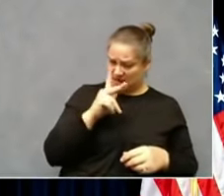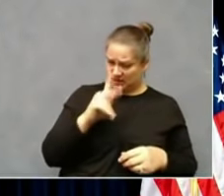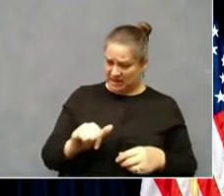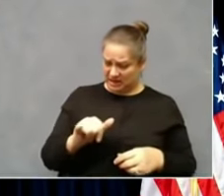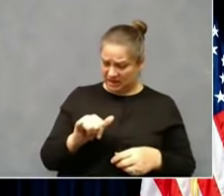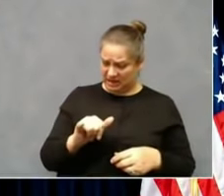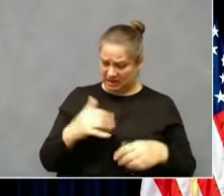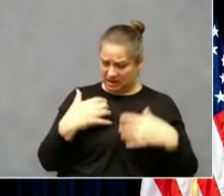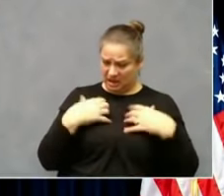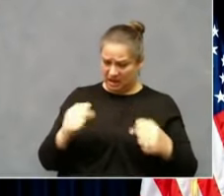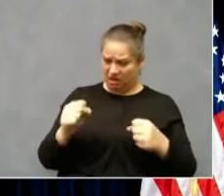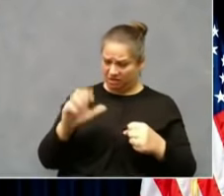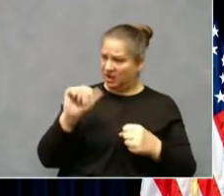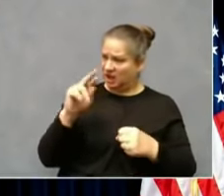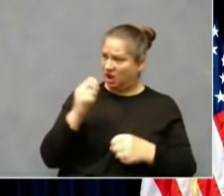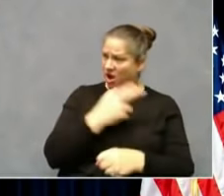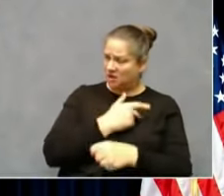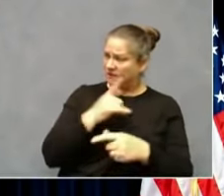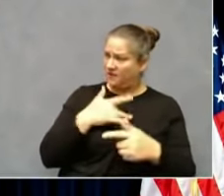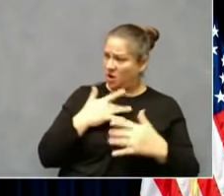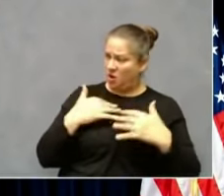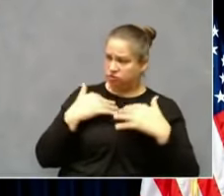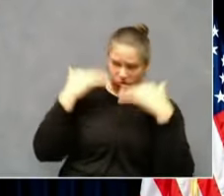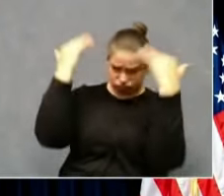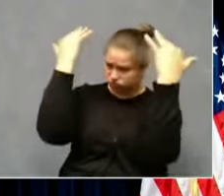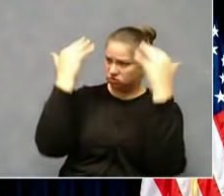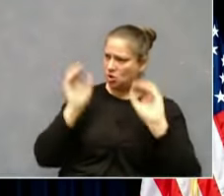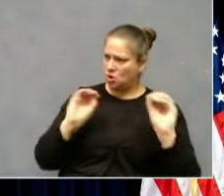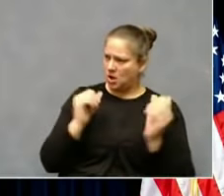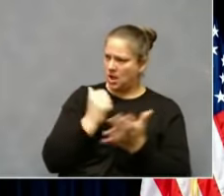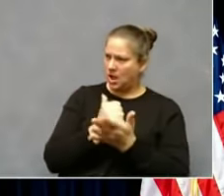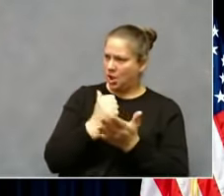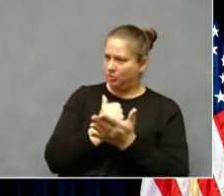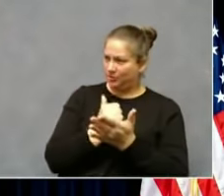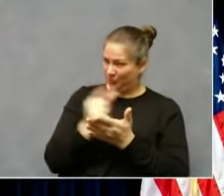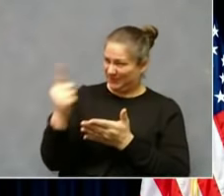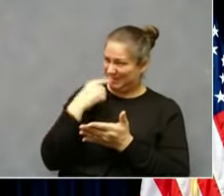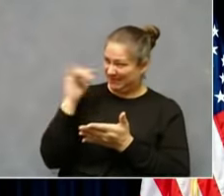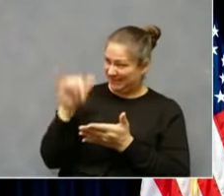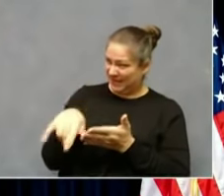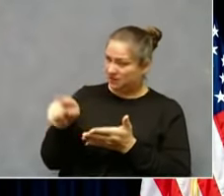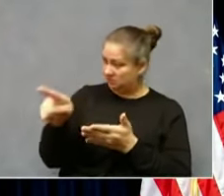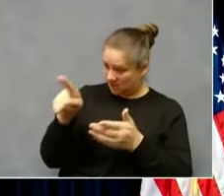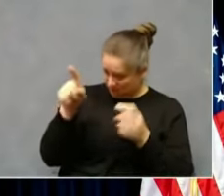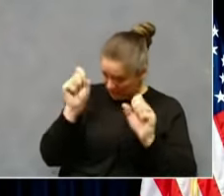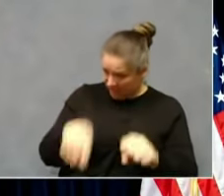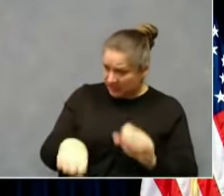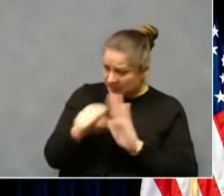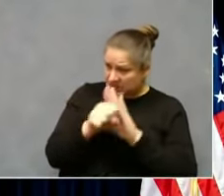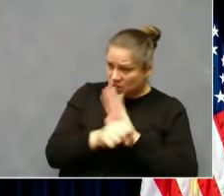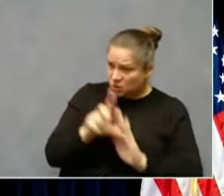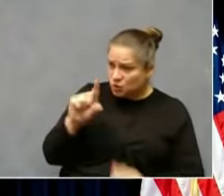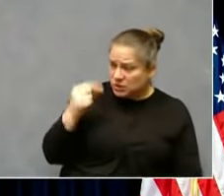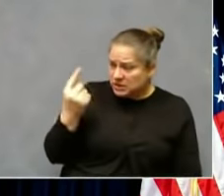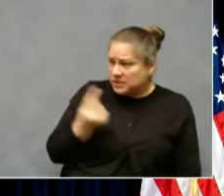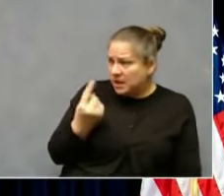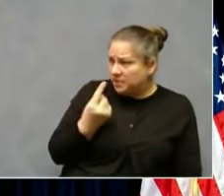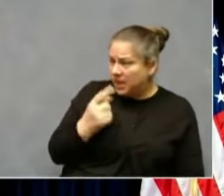Are there any efforts underway by the state, or is there anything the state can do at this point to attract